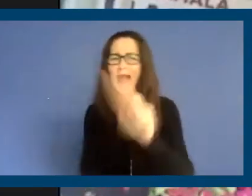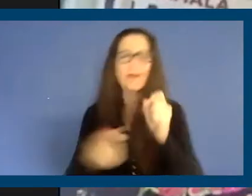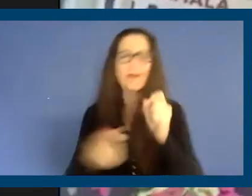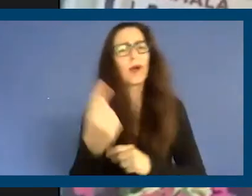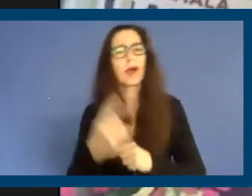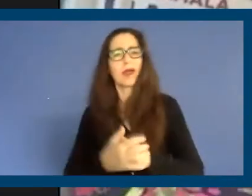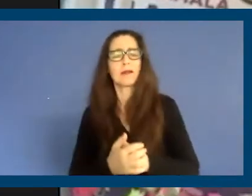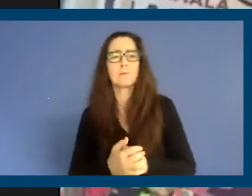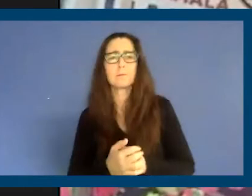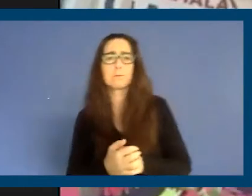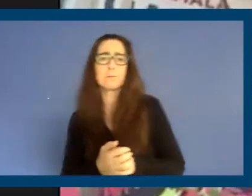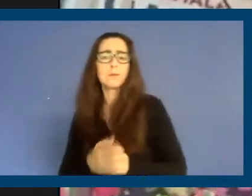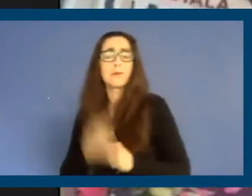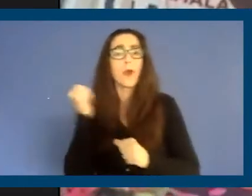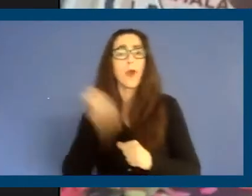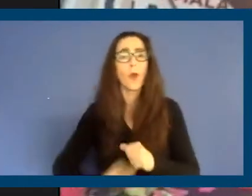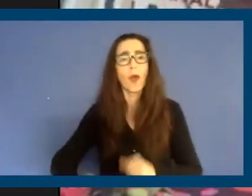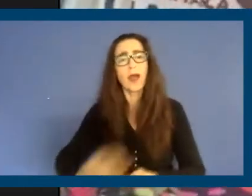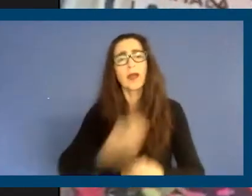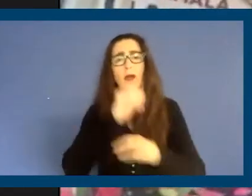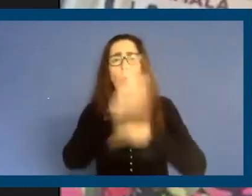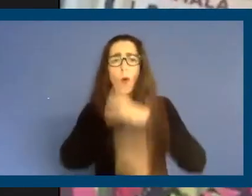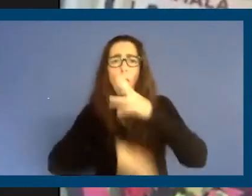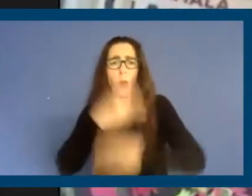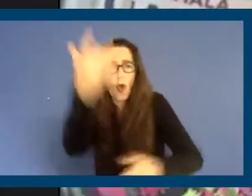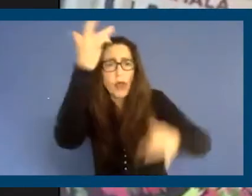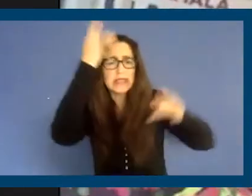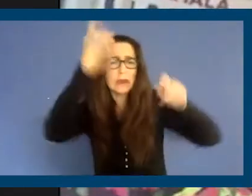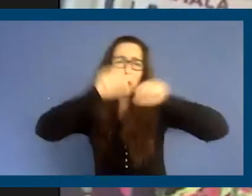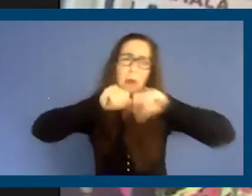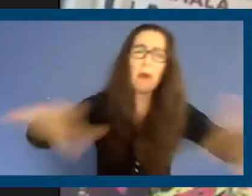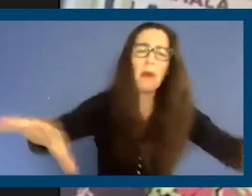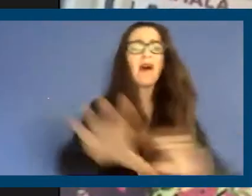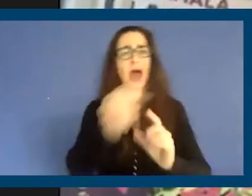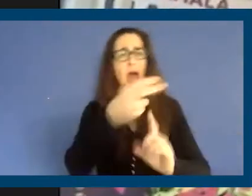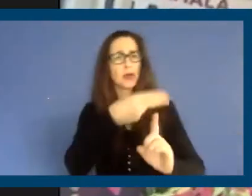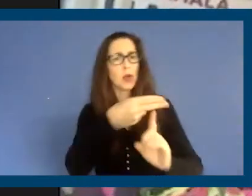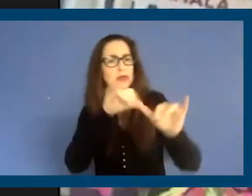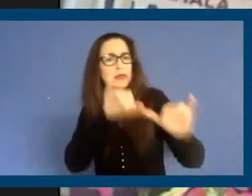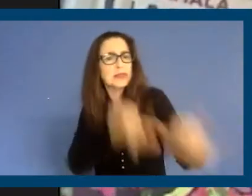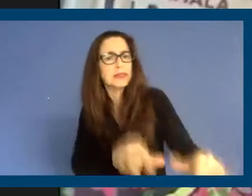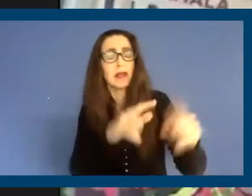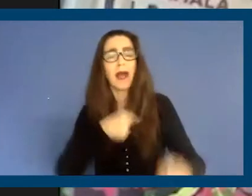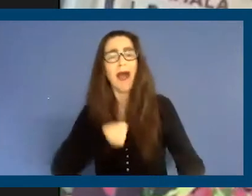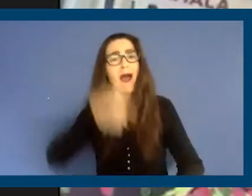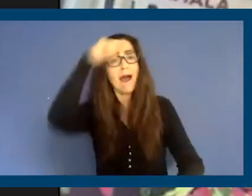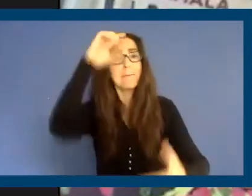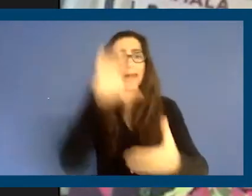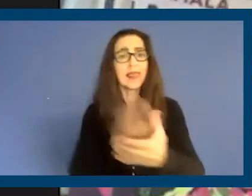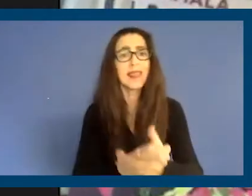when the pandemic came, they found hotels and places for these people to stay. And I truly believe that